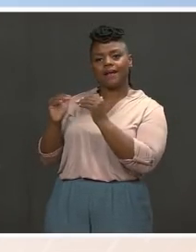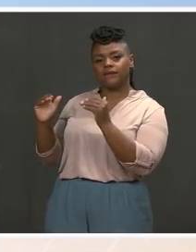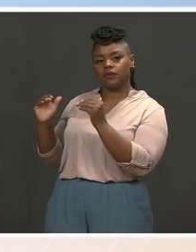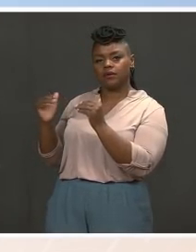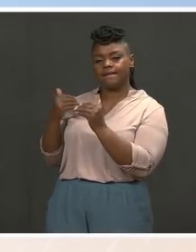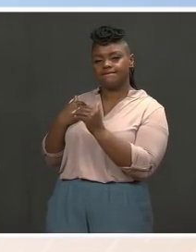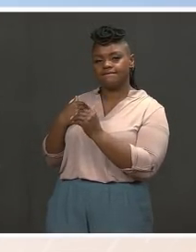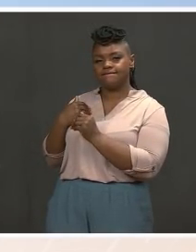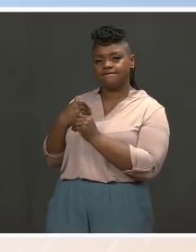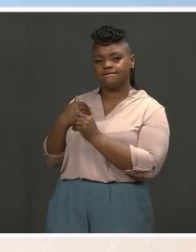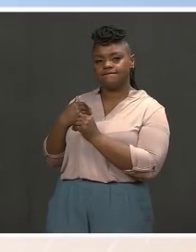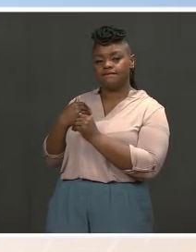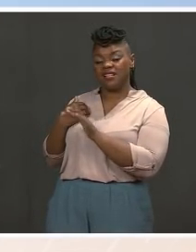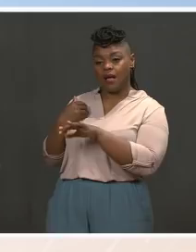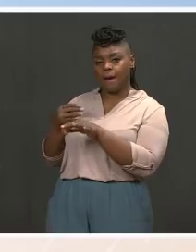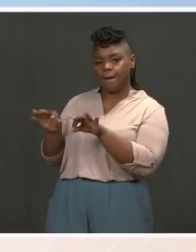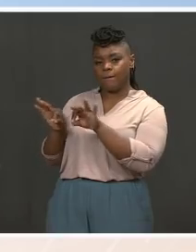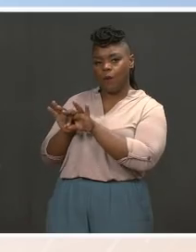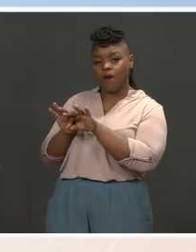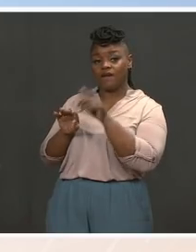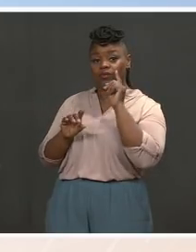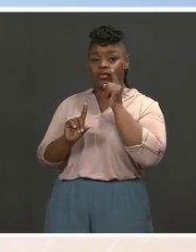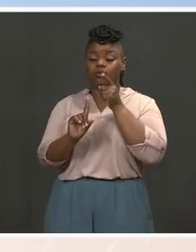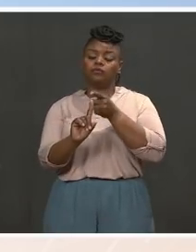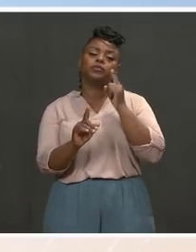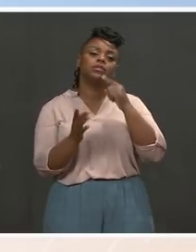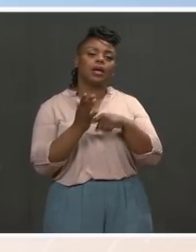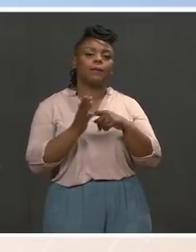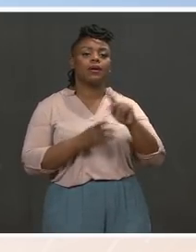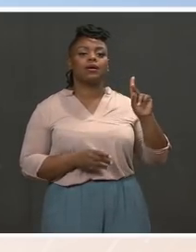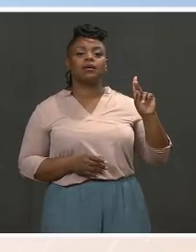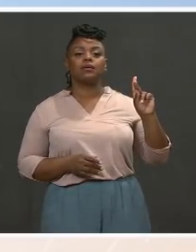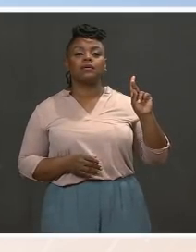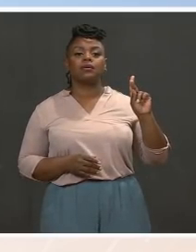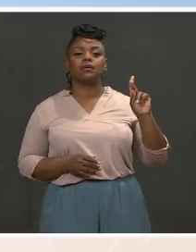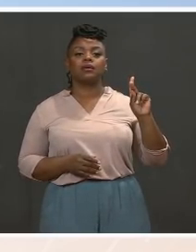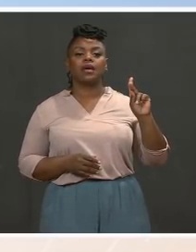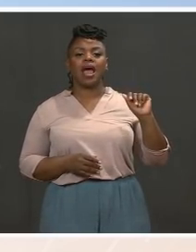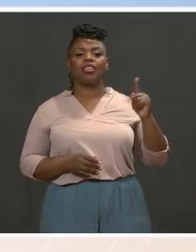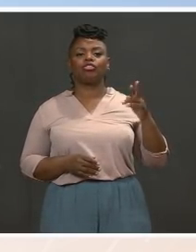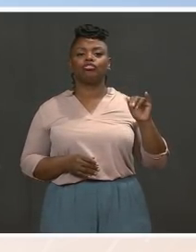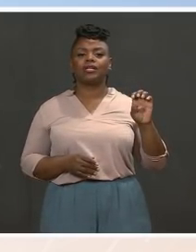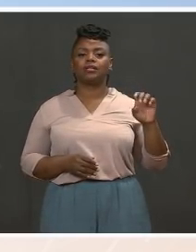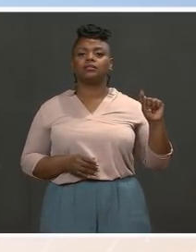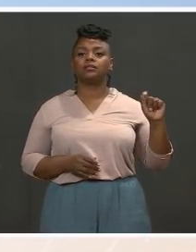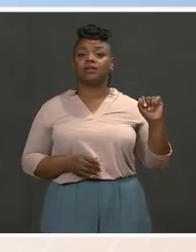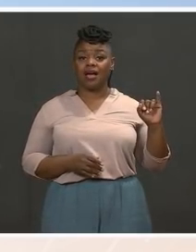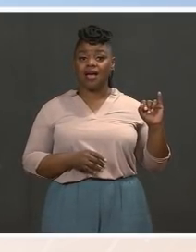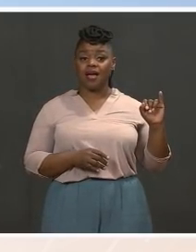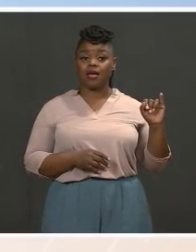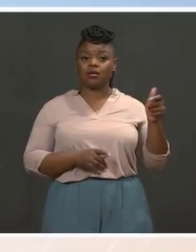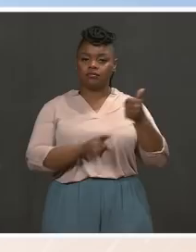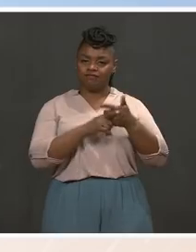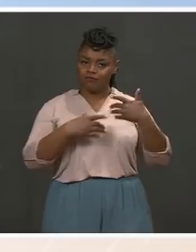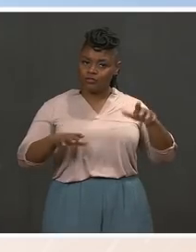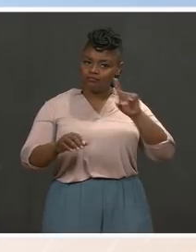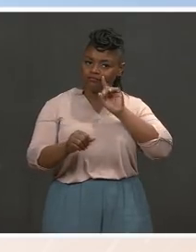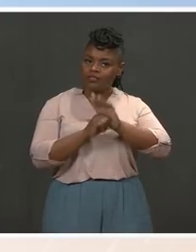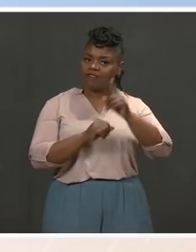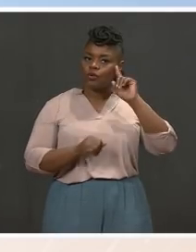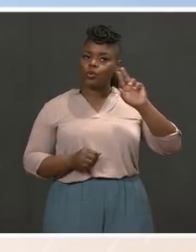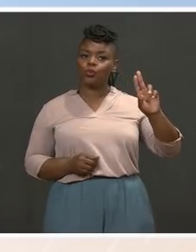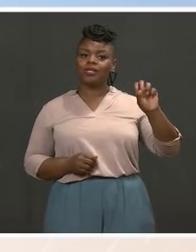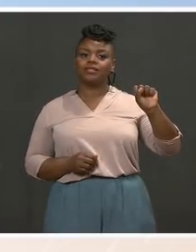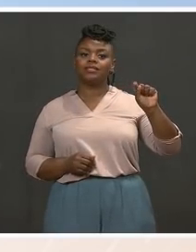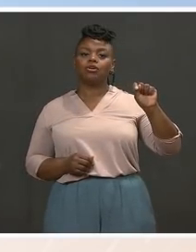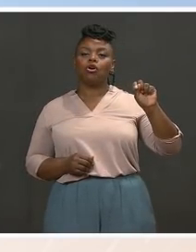Catherine Tai, who received a overwhelming support in the Senate in her approval to be confirmed for USTR. Julie Su